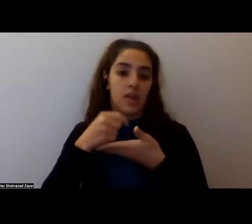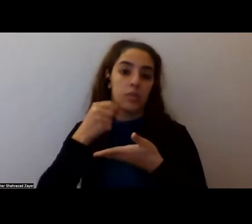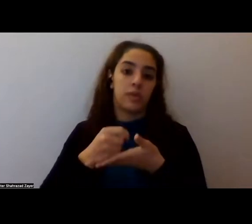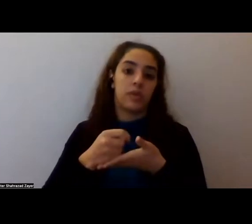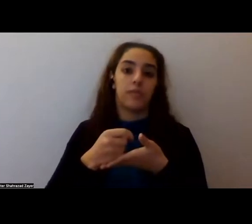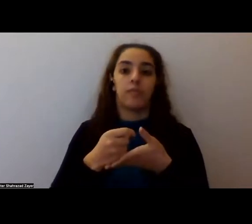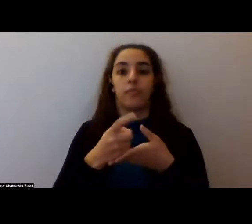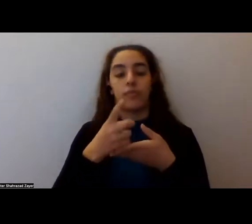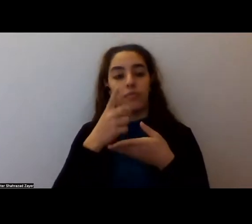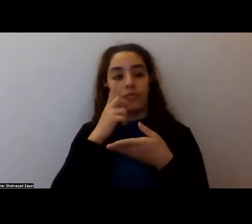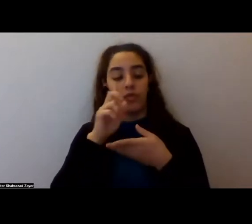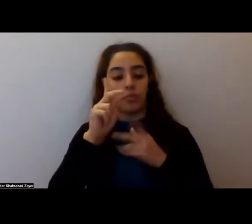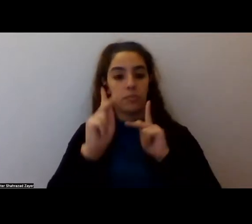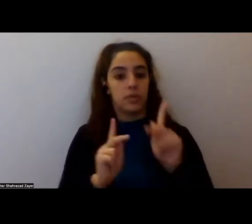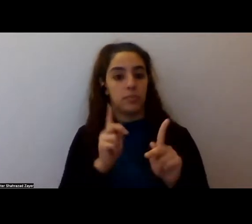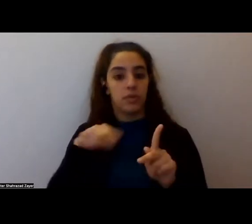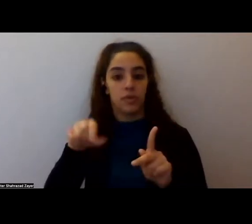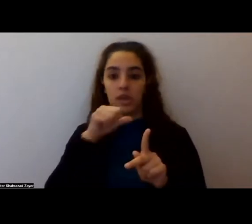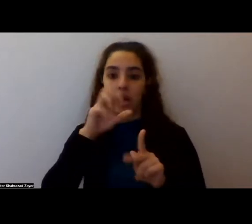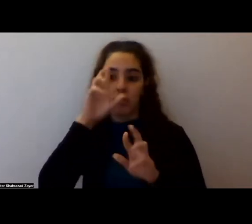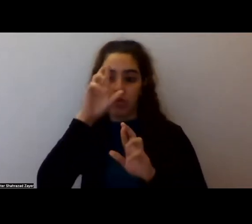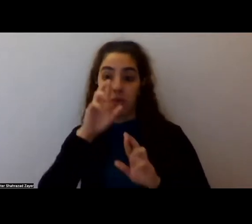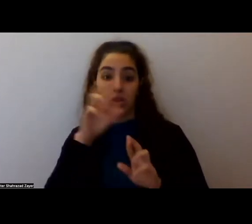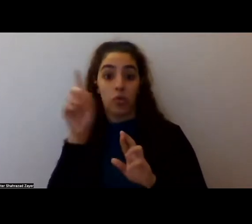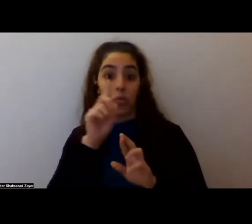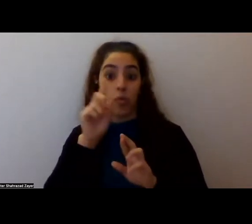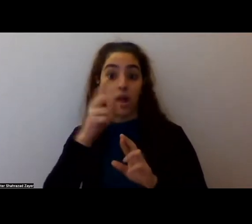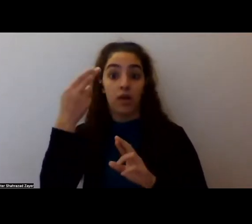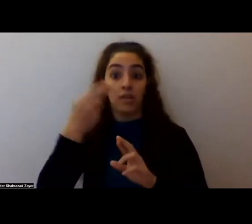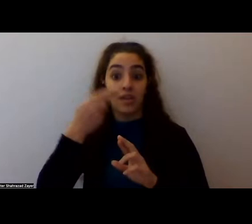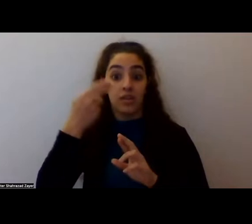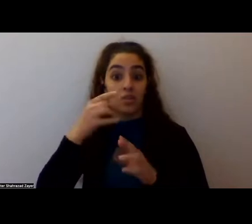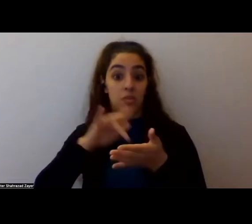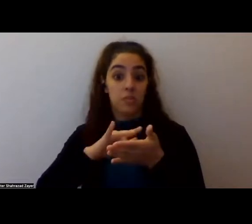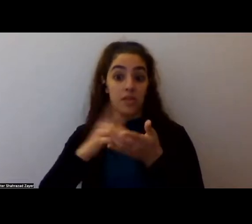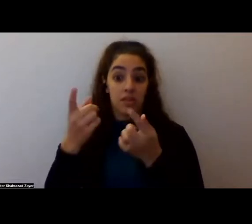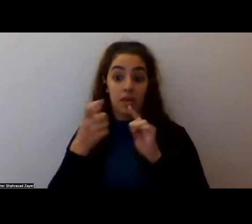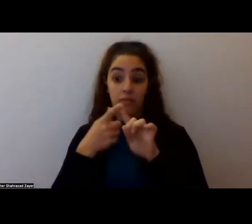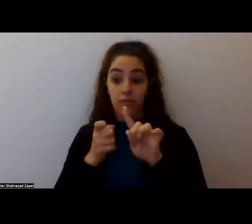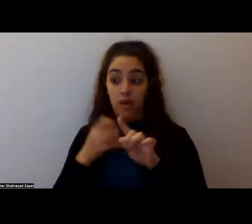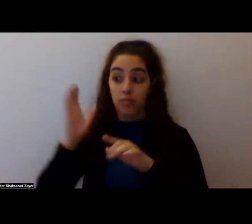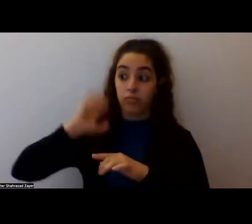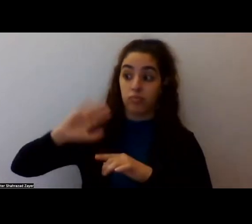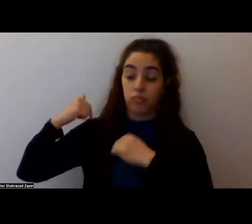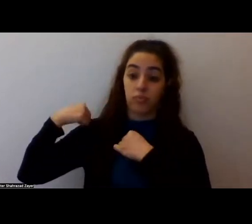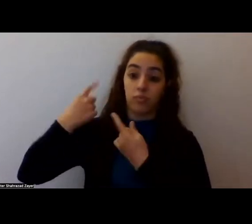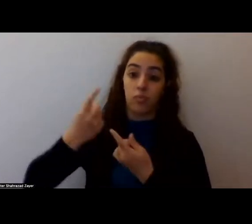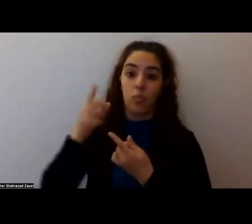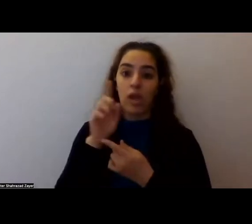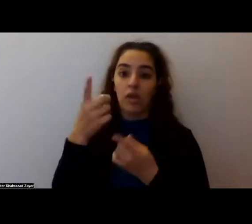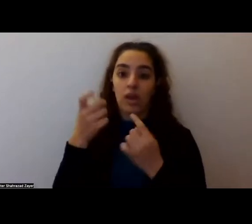are not, uh, respecting where these medicines come from and the indigenous heritage and lineage that they come from.